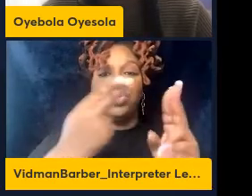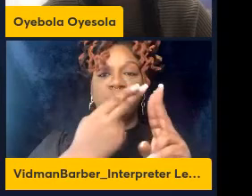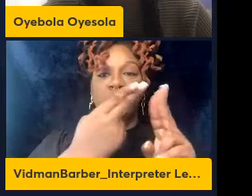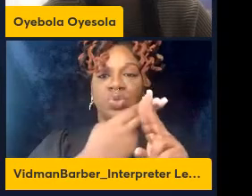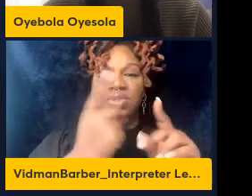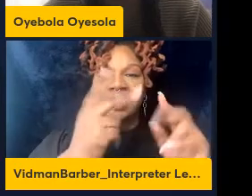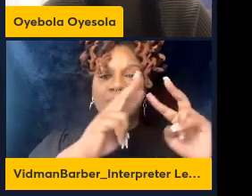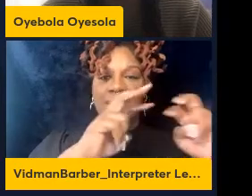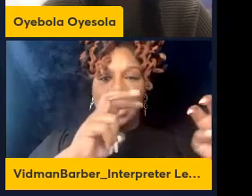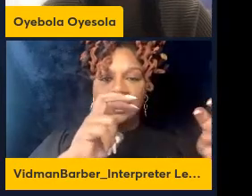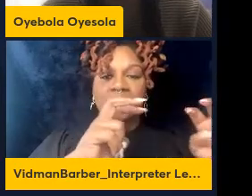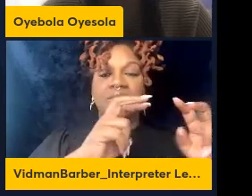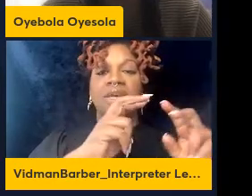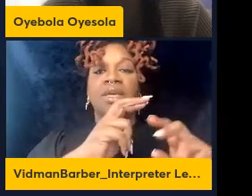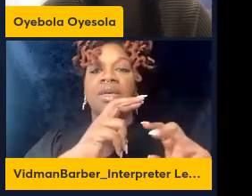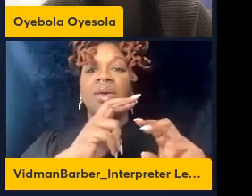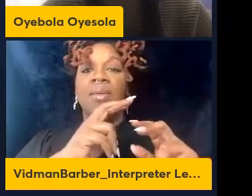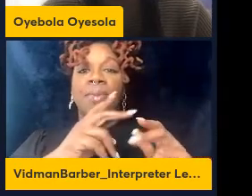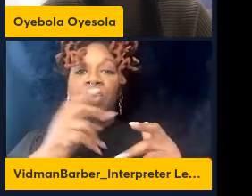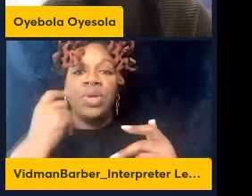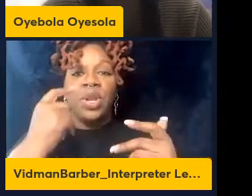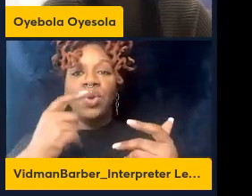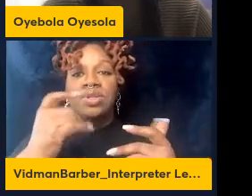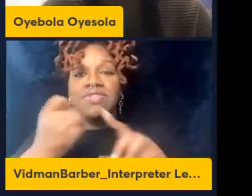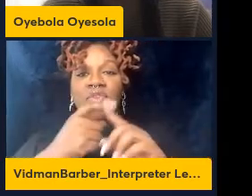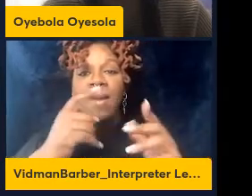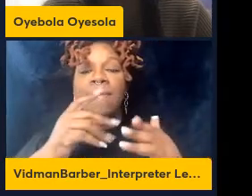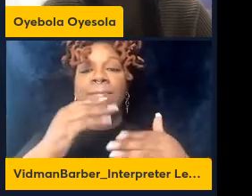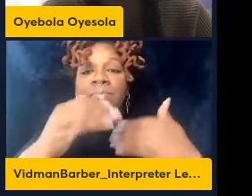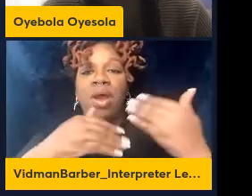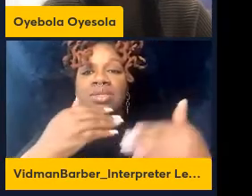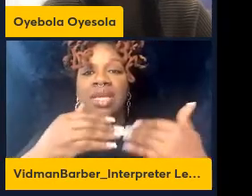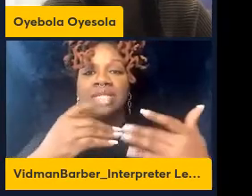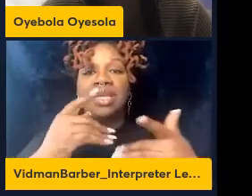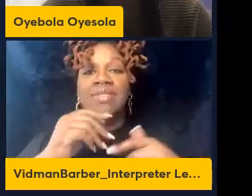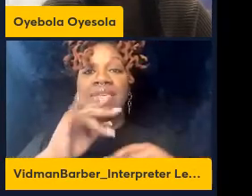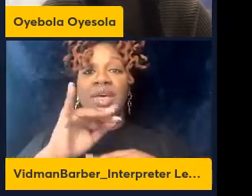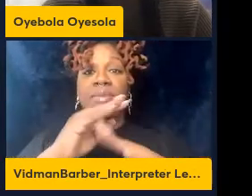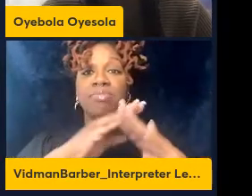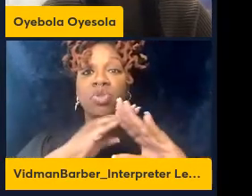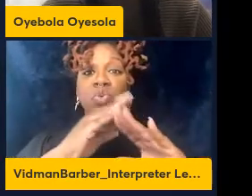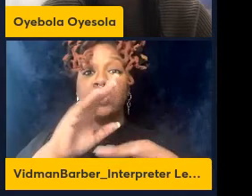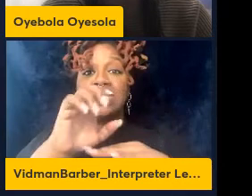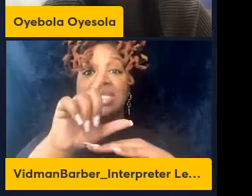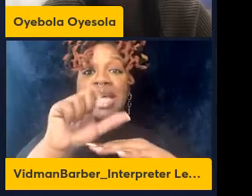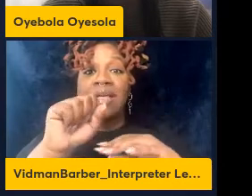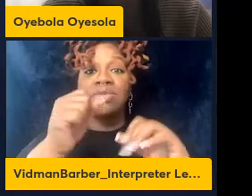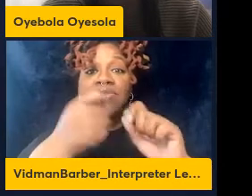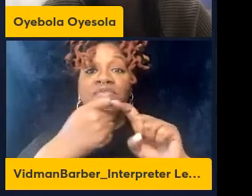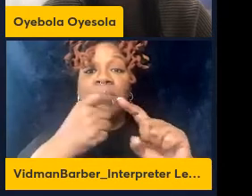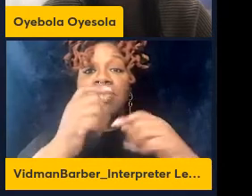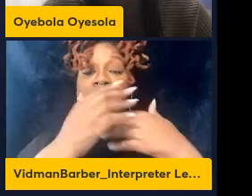and what we see from processing the immune cells from the blood is that the host